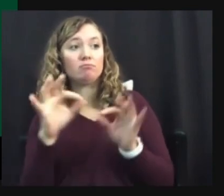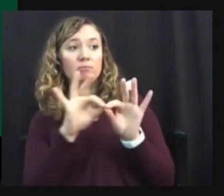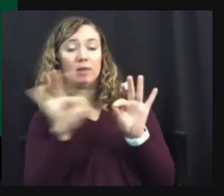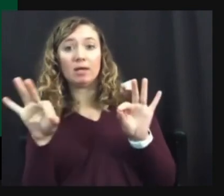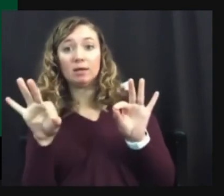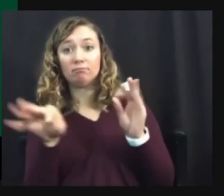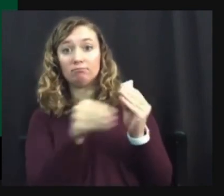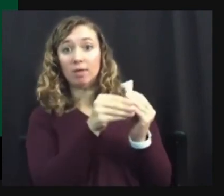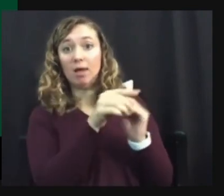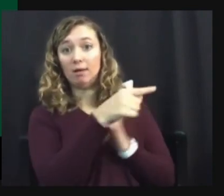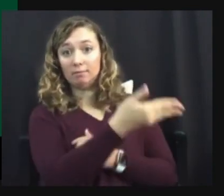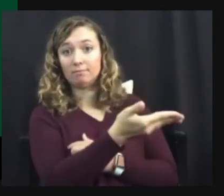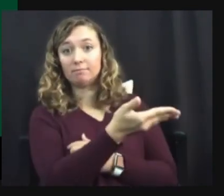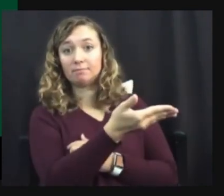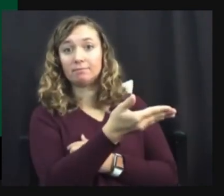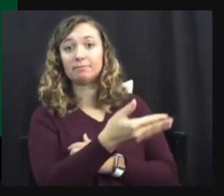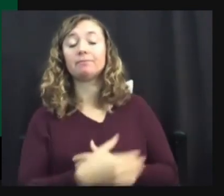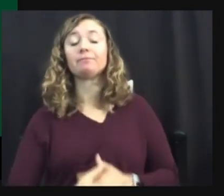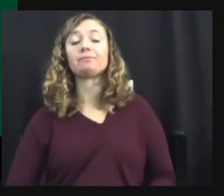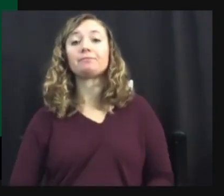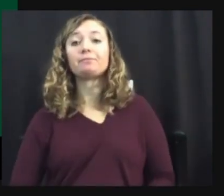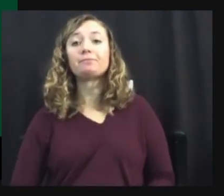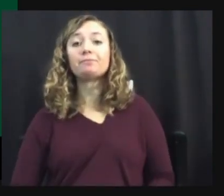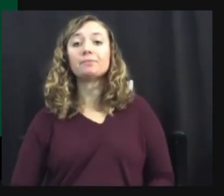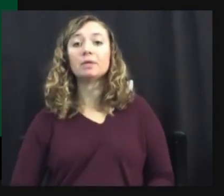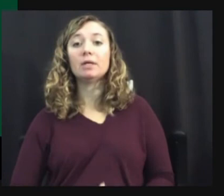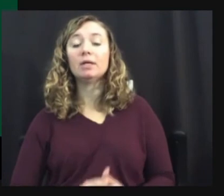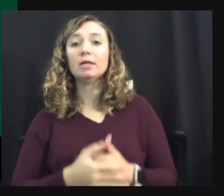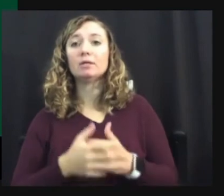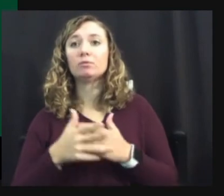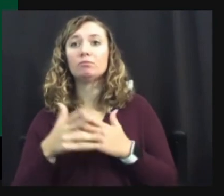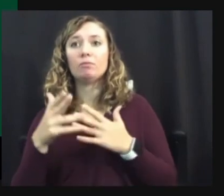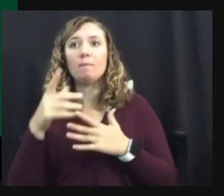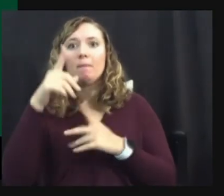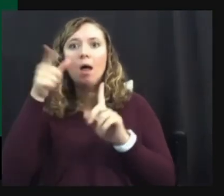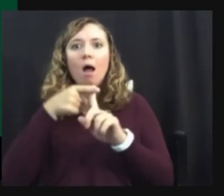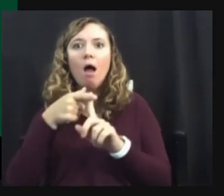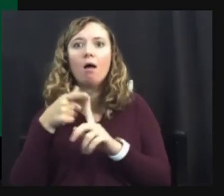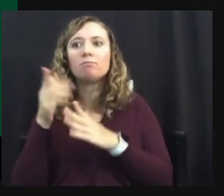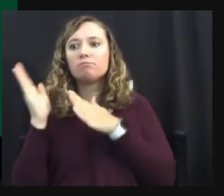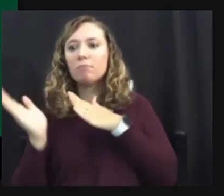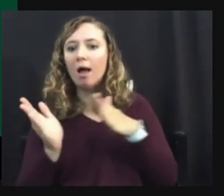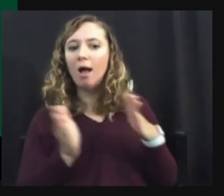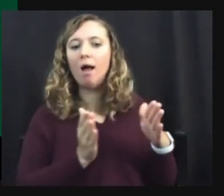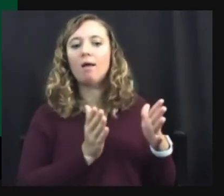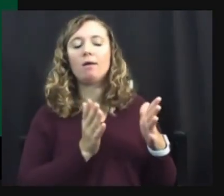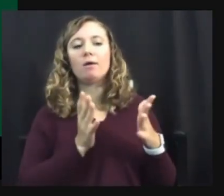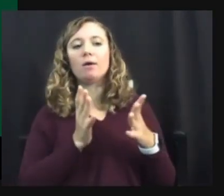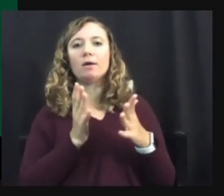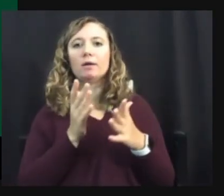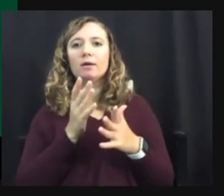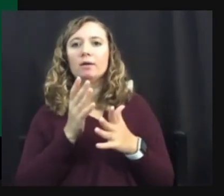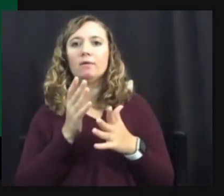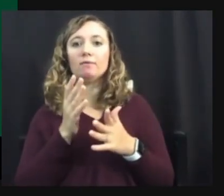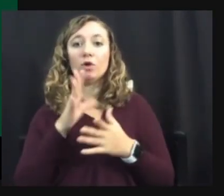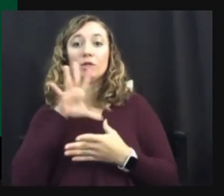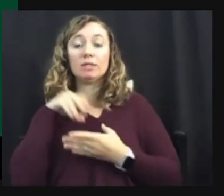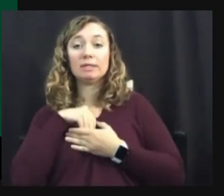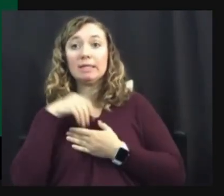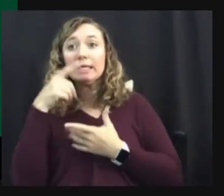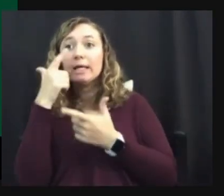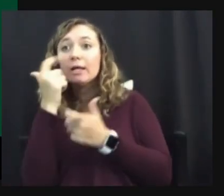but it's built on the patterns of autistic interests and thought and prioritizes autistic styles of being and